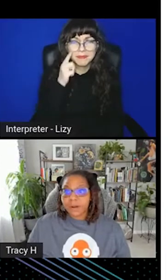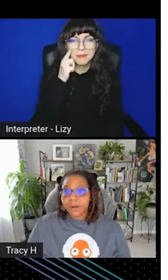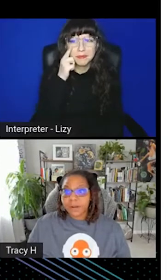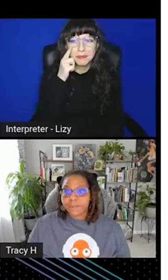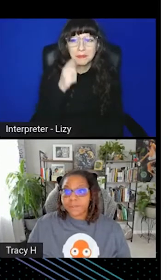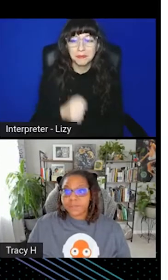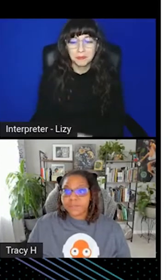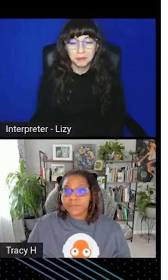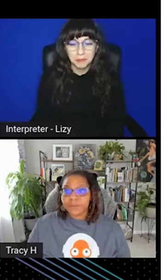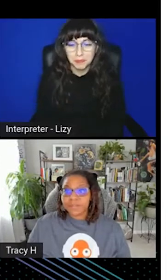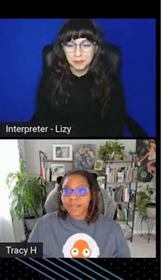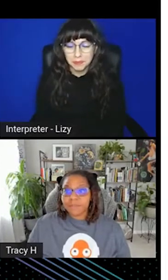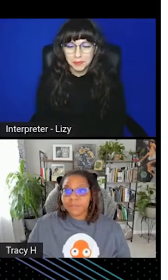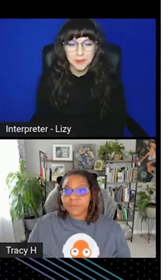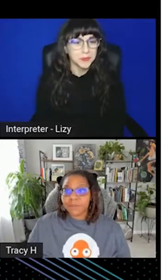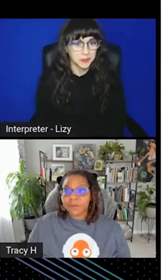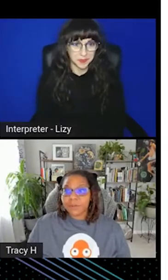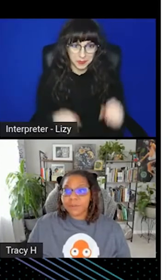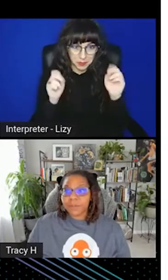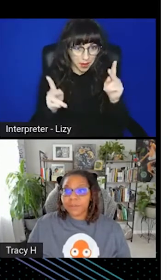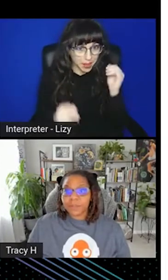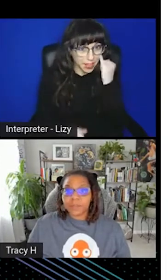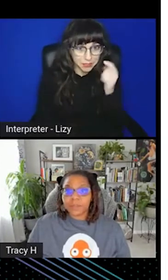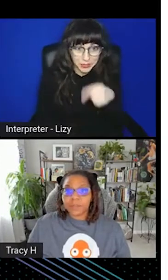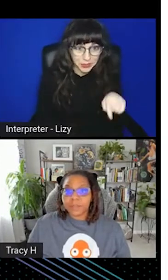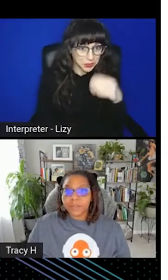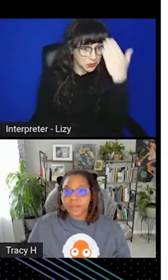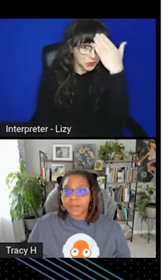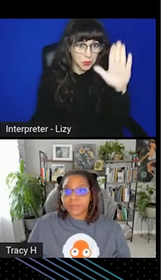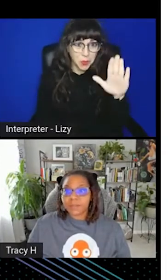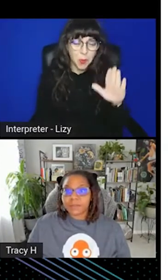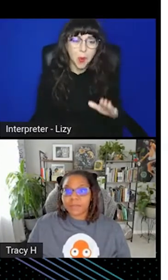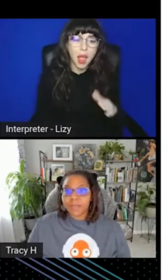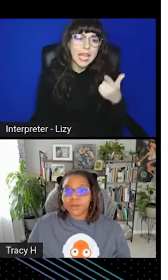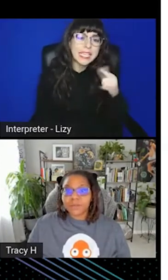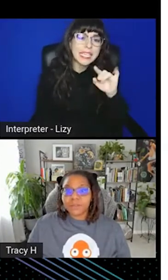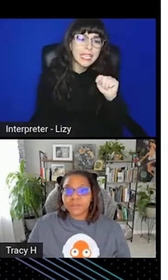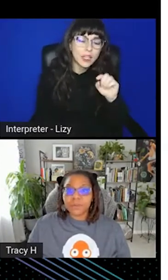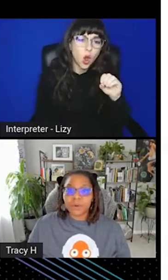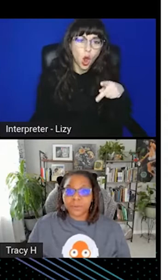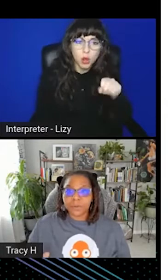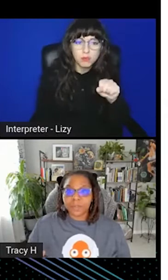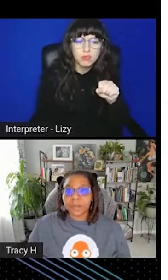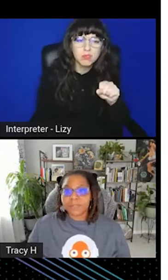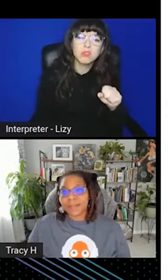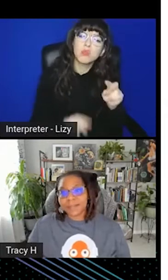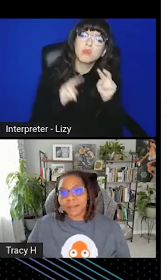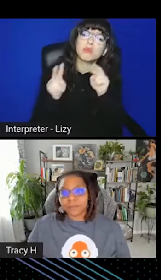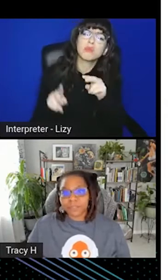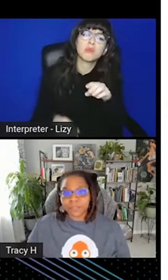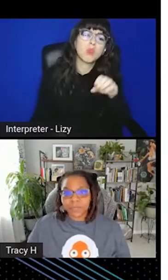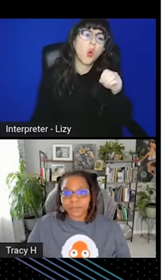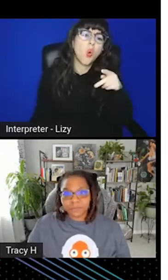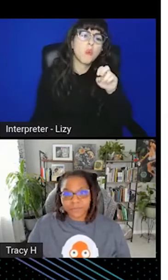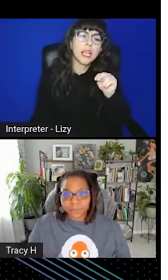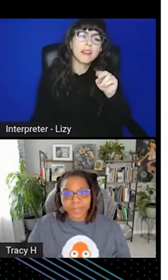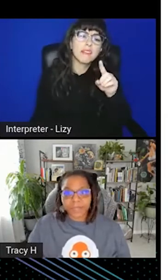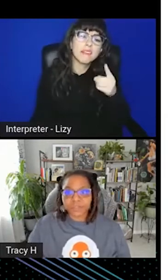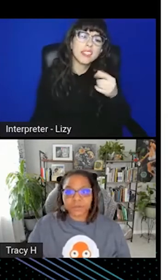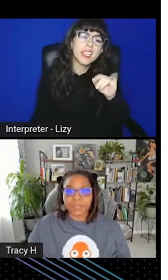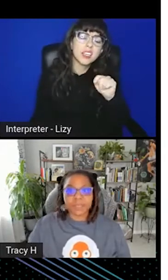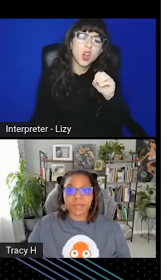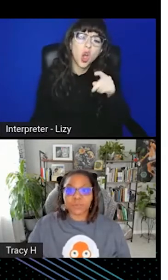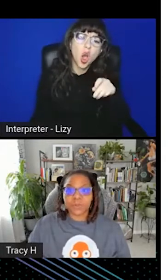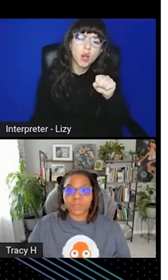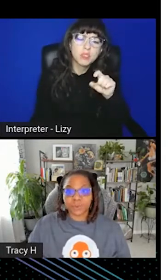All right, so if you are not familiar with GitOps, head over to opengitops.dev, which is like the official page